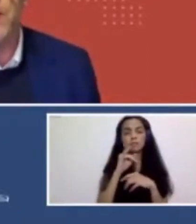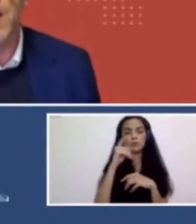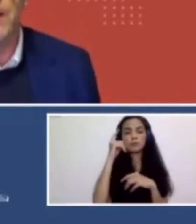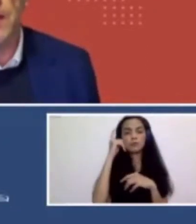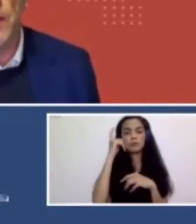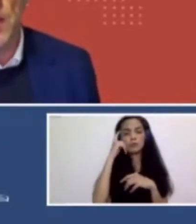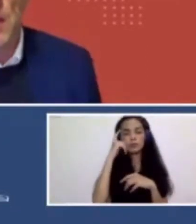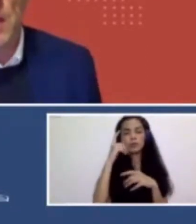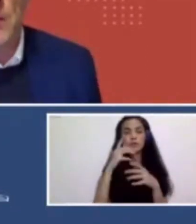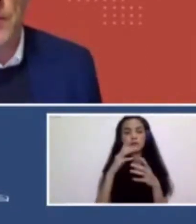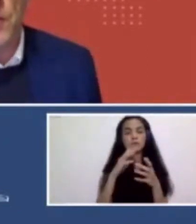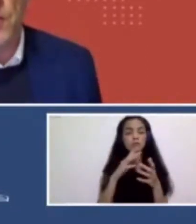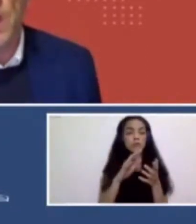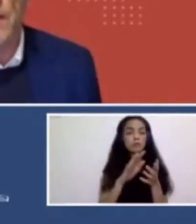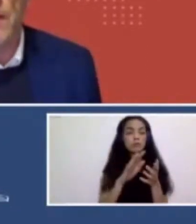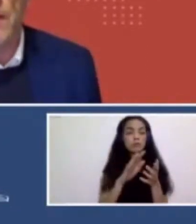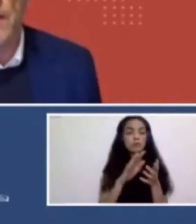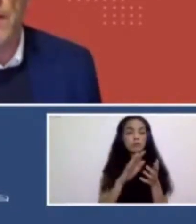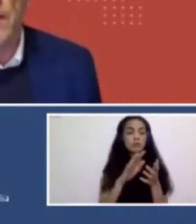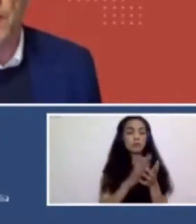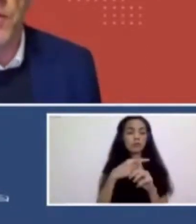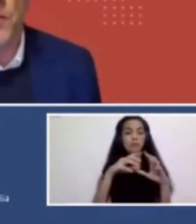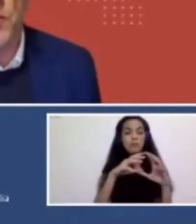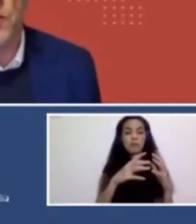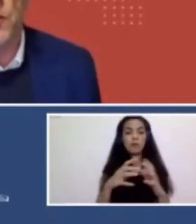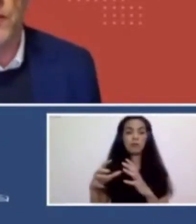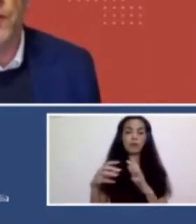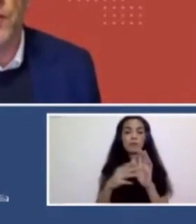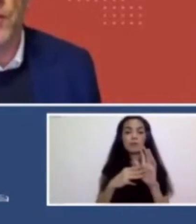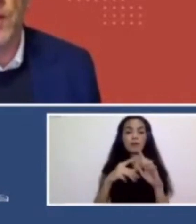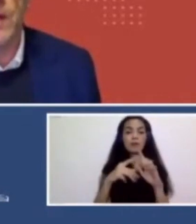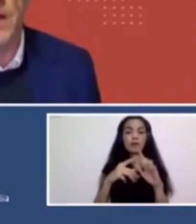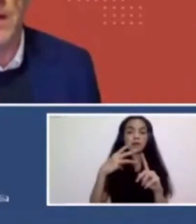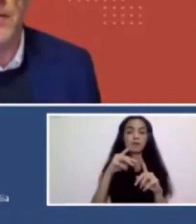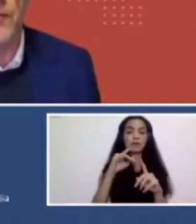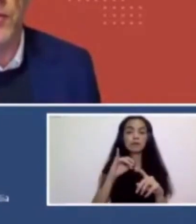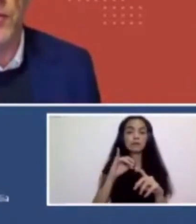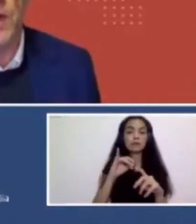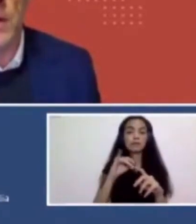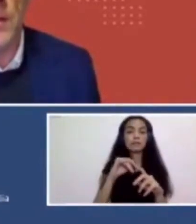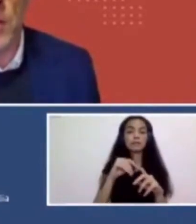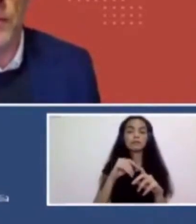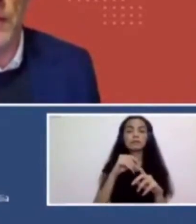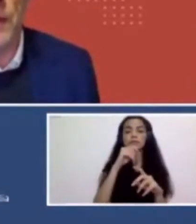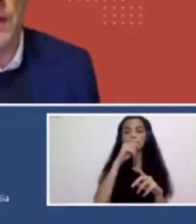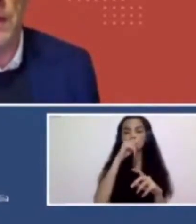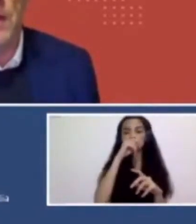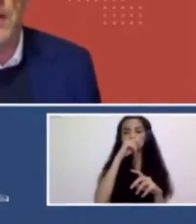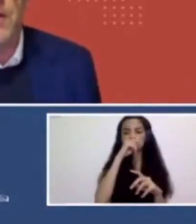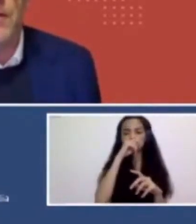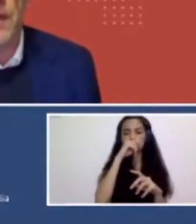change and materiality. Um, so we have a number of projects that we've been shortlisted for that we're awaiting the outcome for